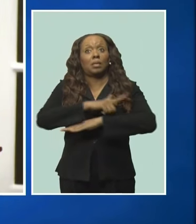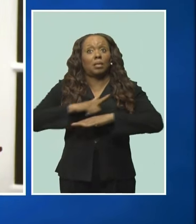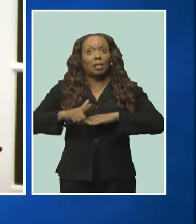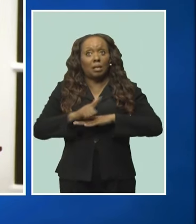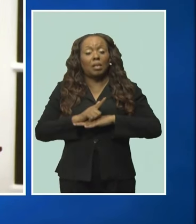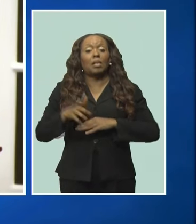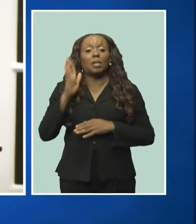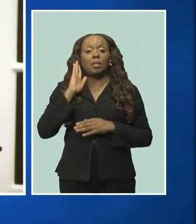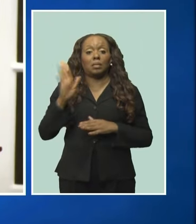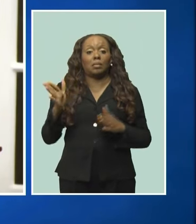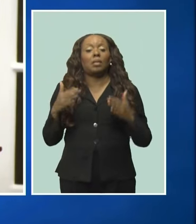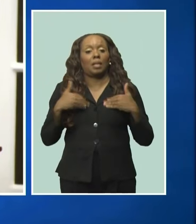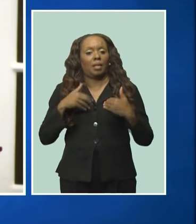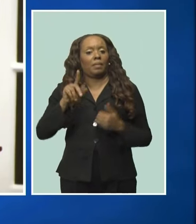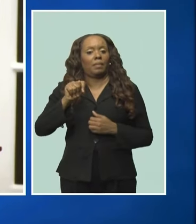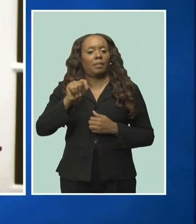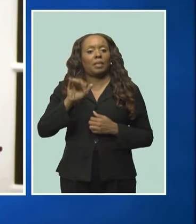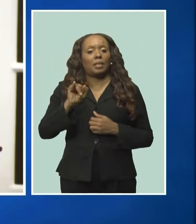an indefeasible title.